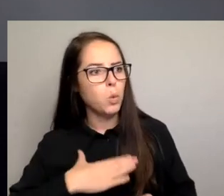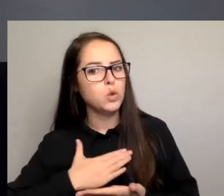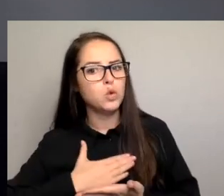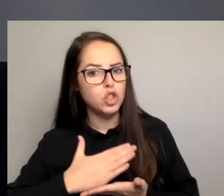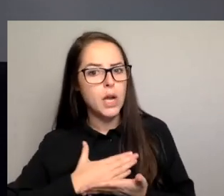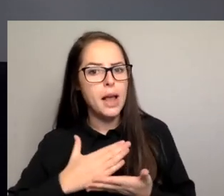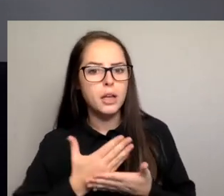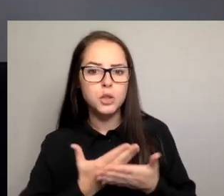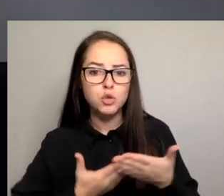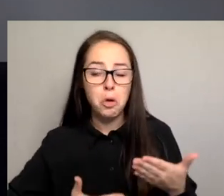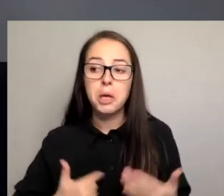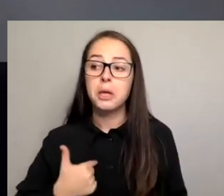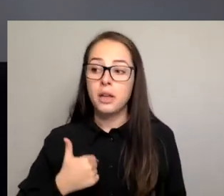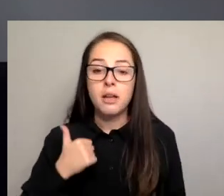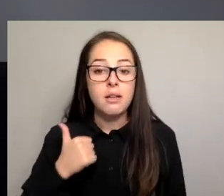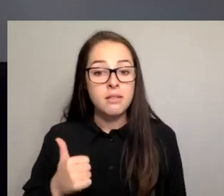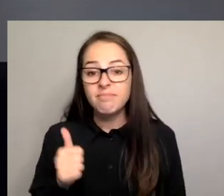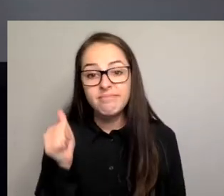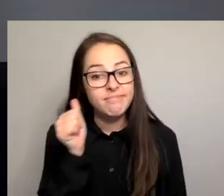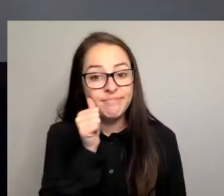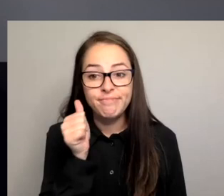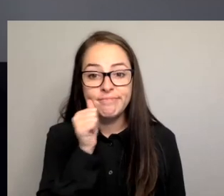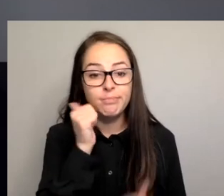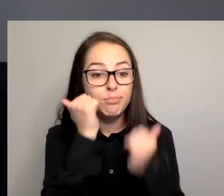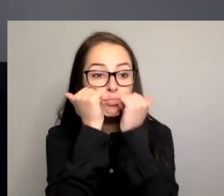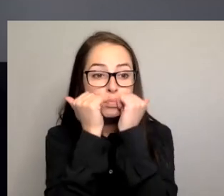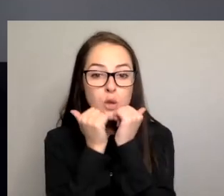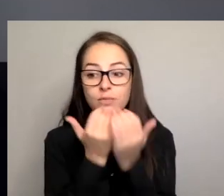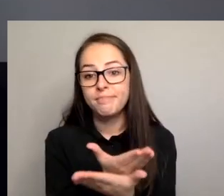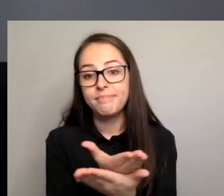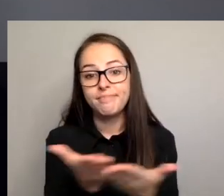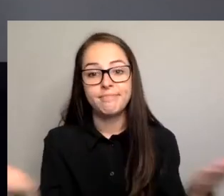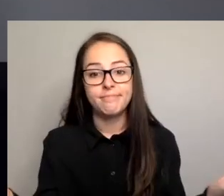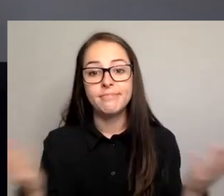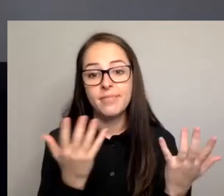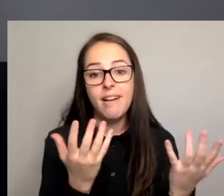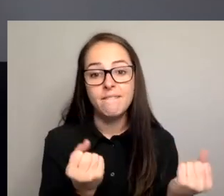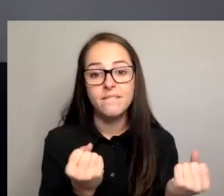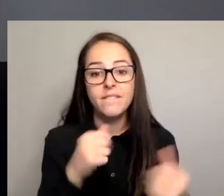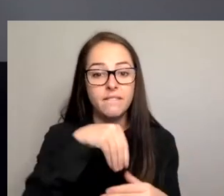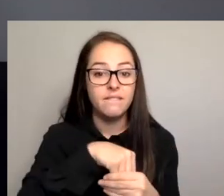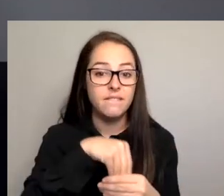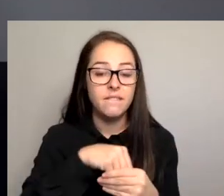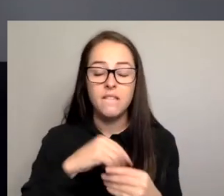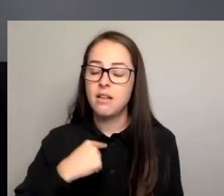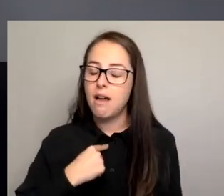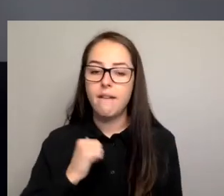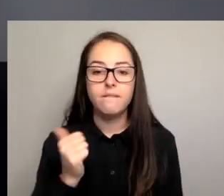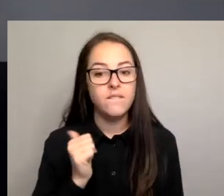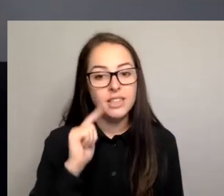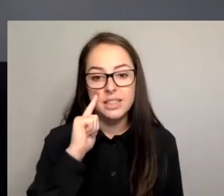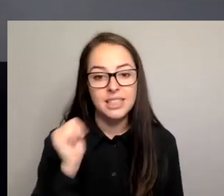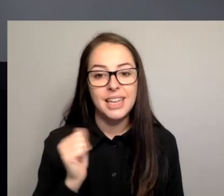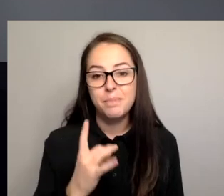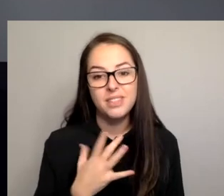So we all know this cuts across all sections of society. I personally have seen this in local government.